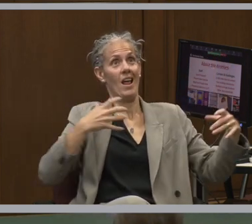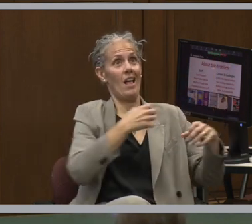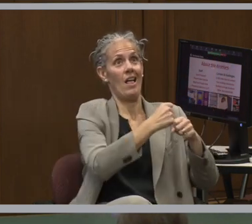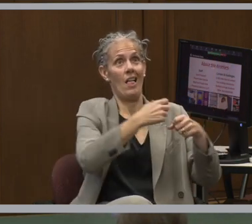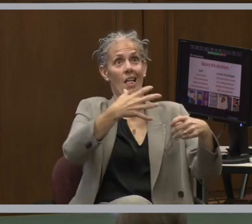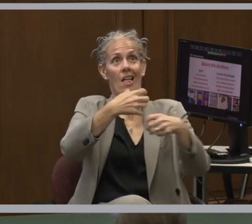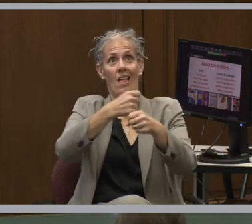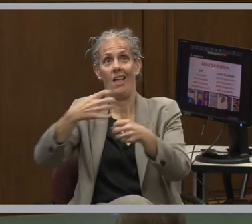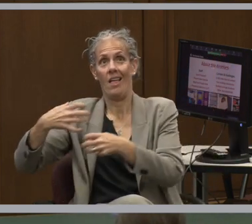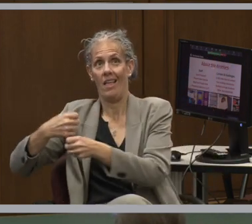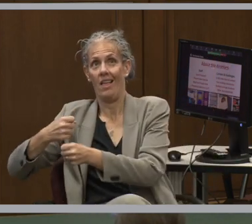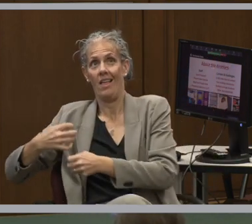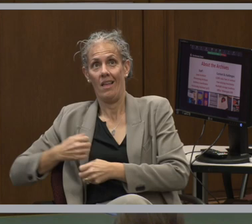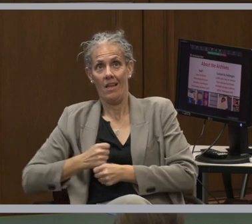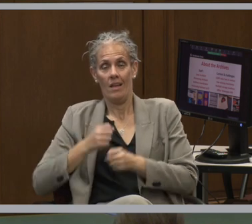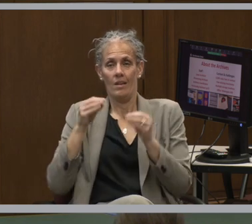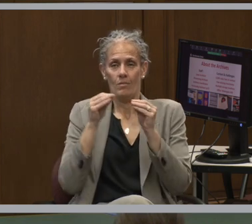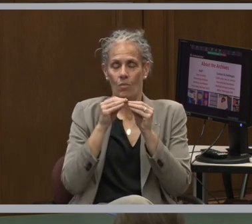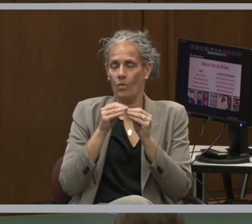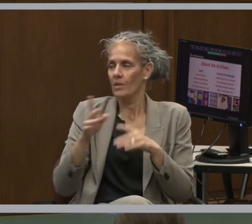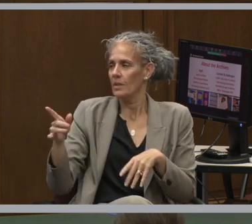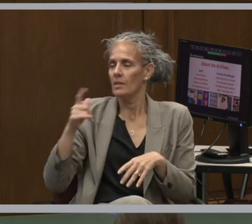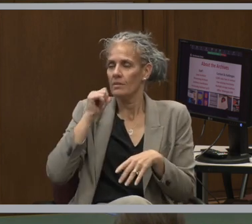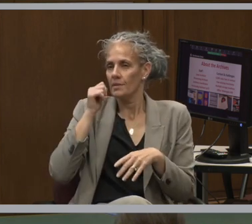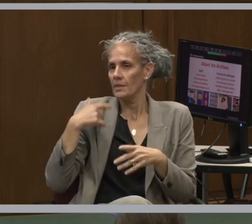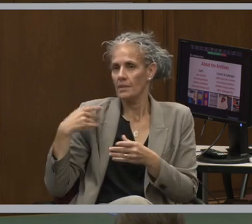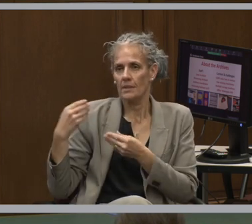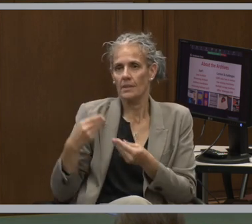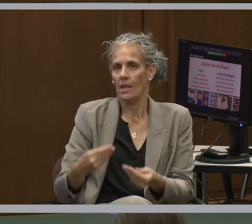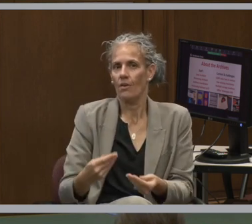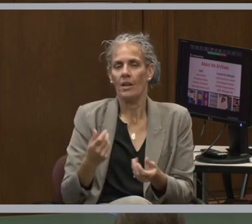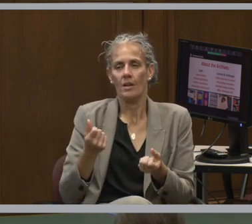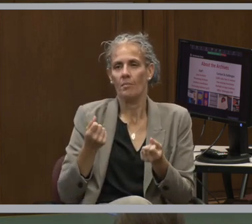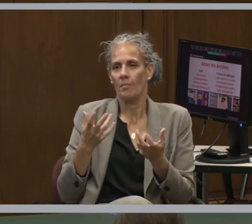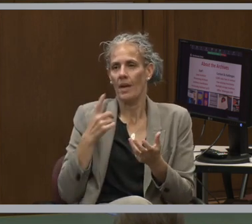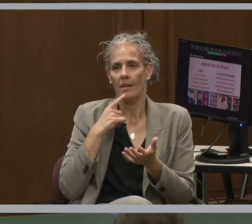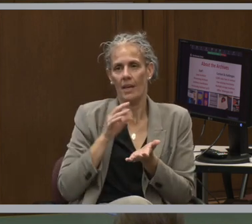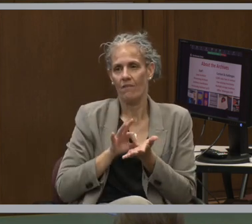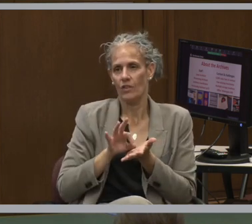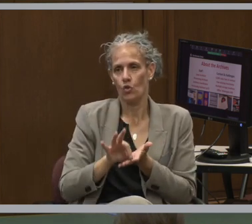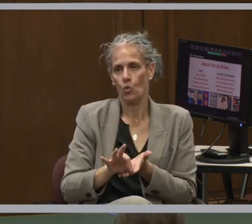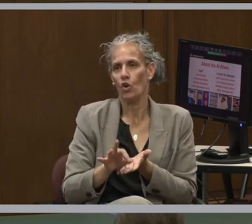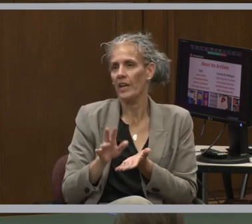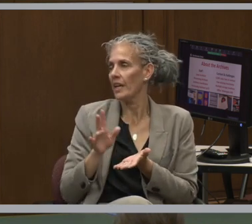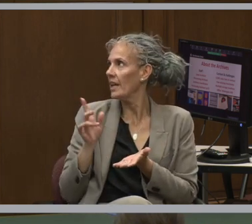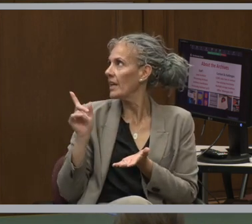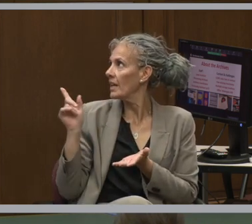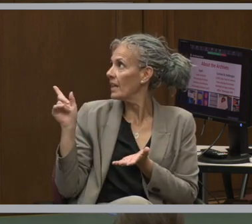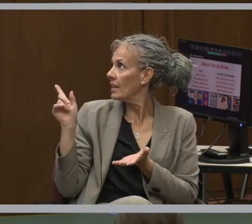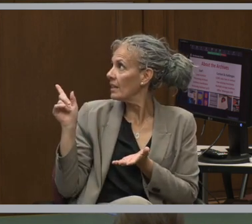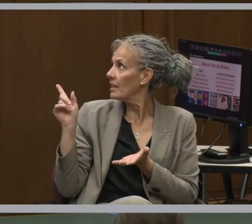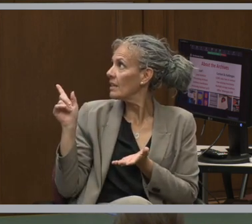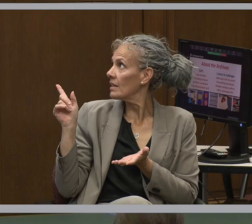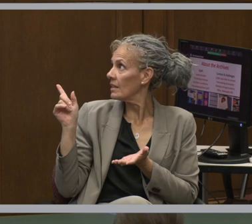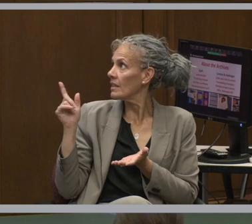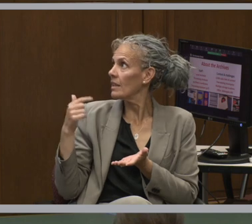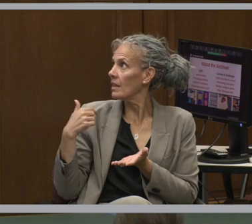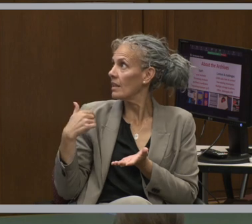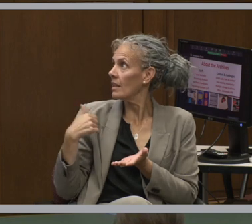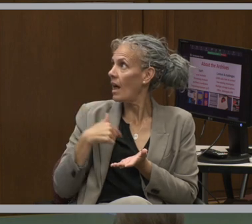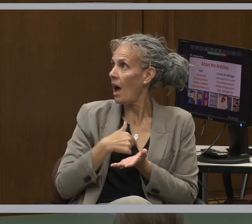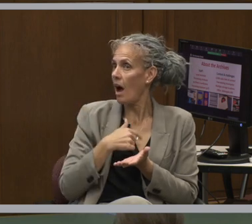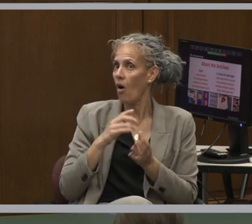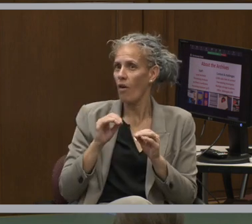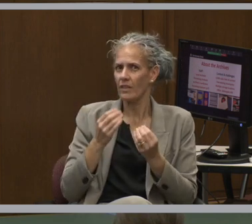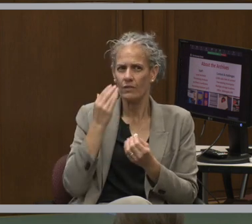As is often the case, we didn't inherit very many inventories. And our office, if you know anything